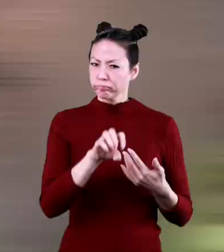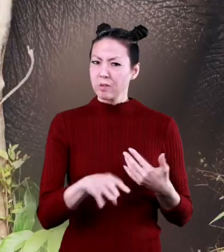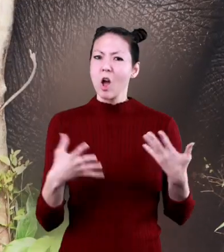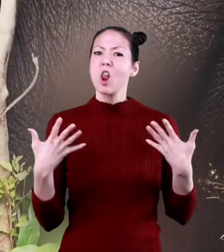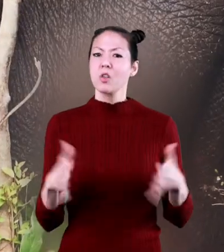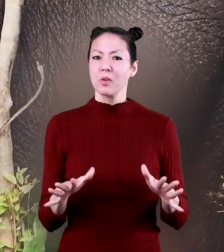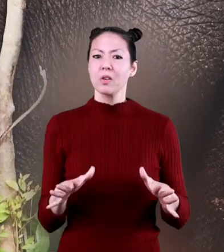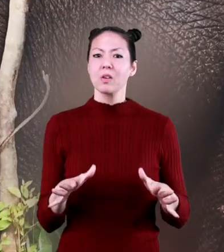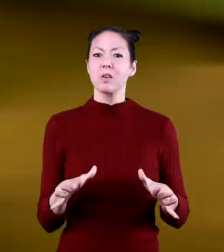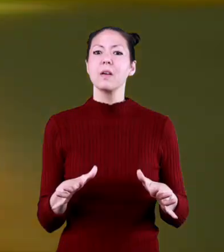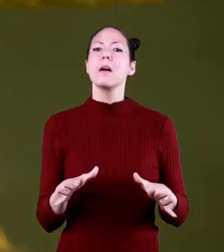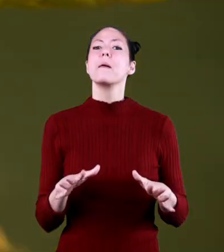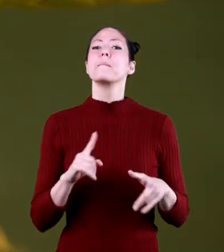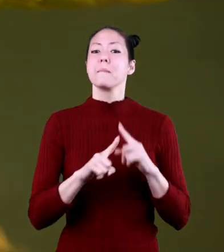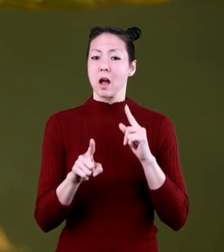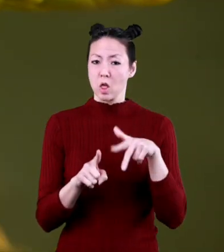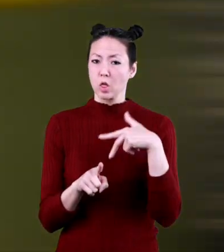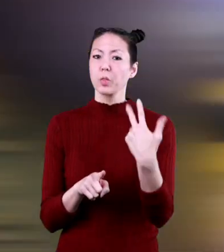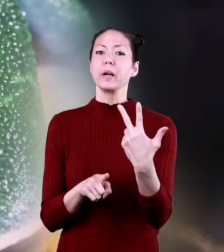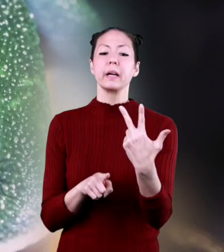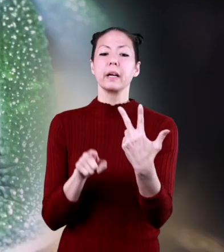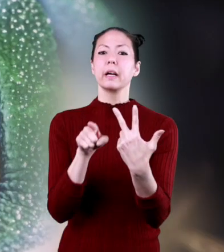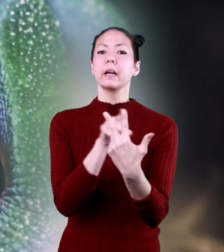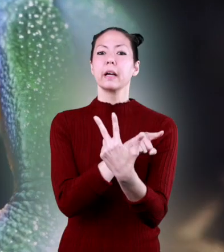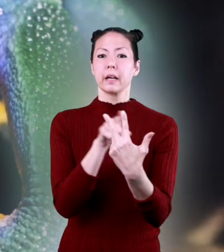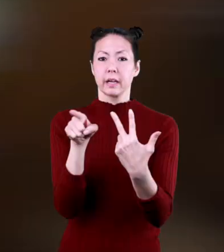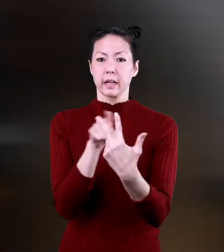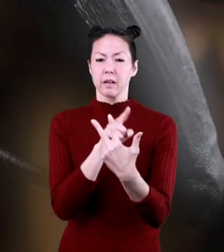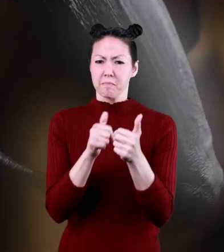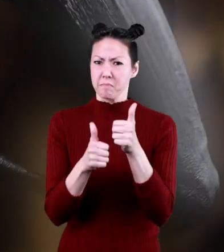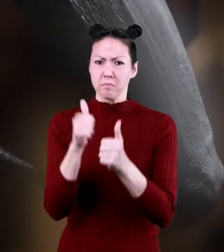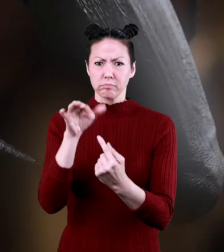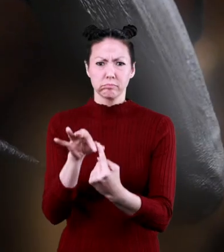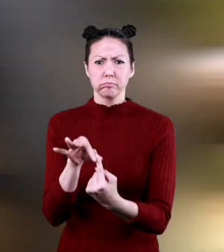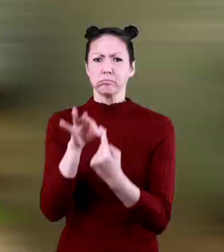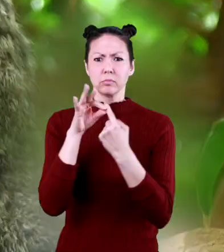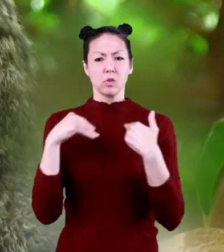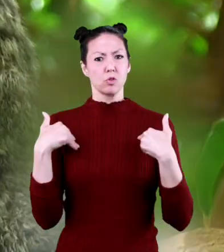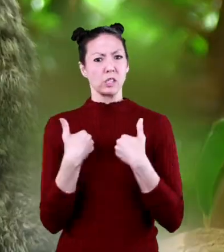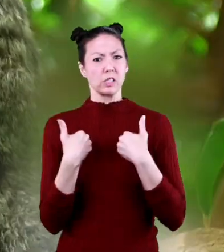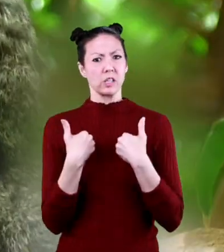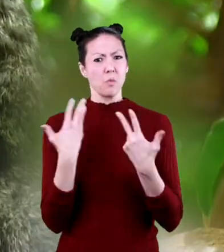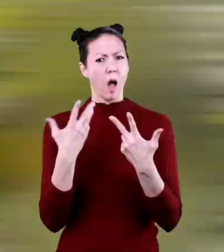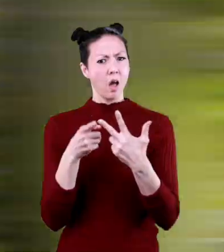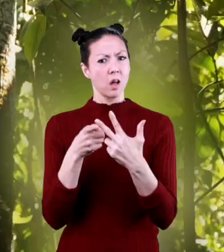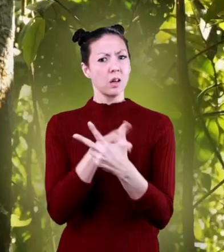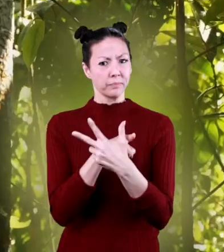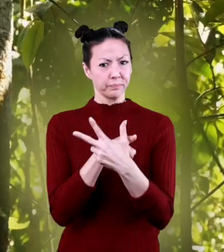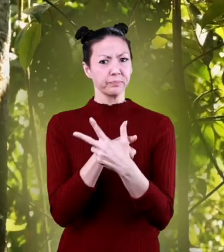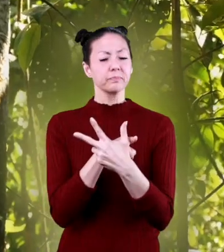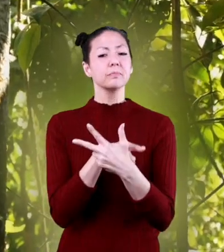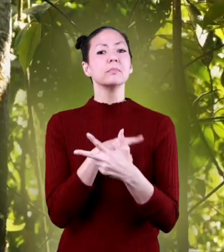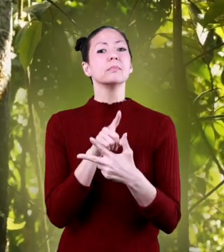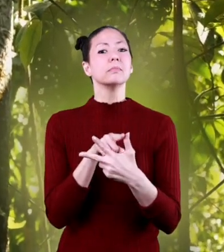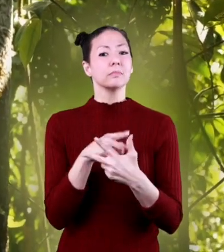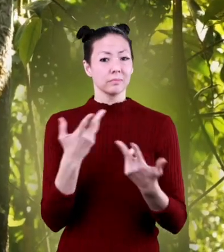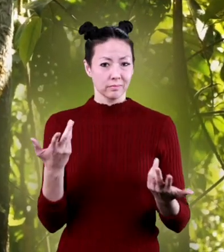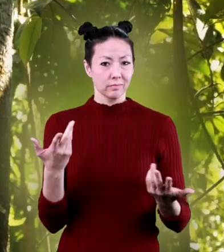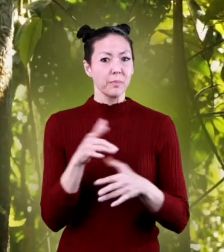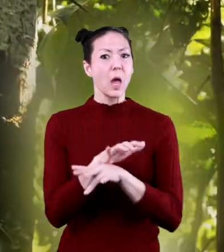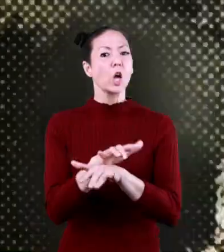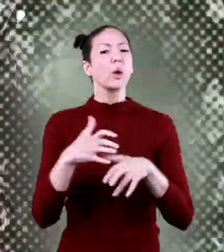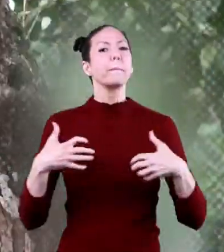animals that live in the rainforest, but here are three of the most unique creatures that live there.